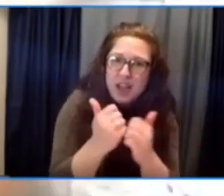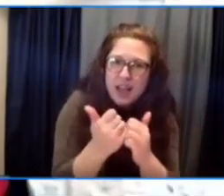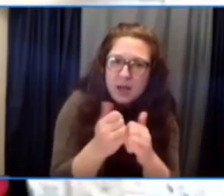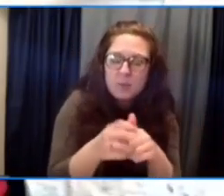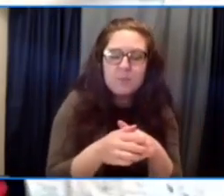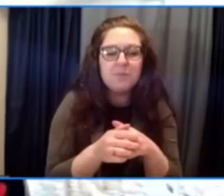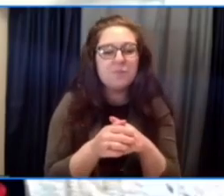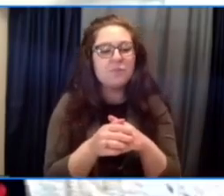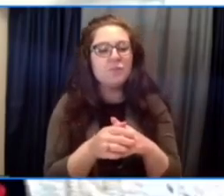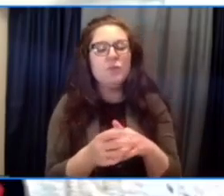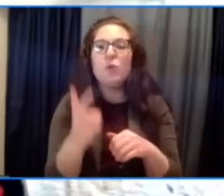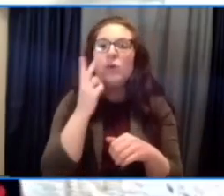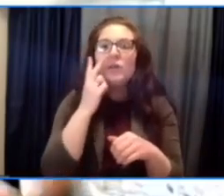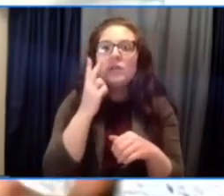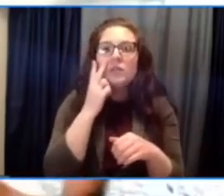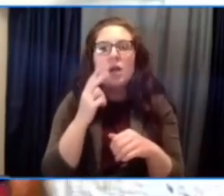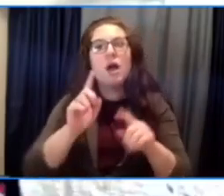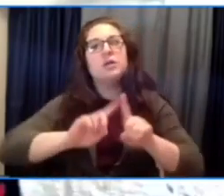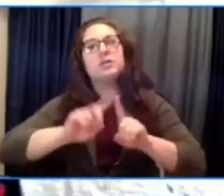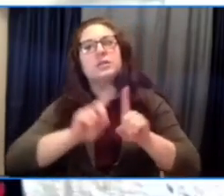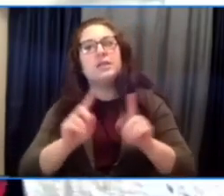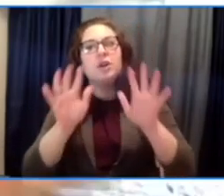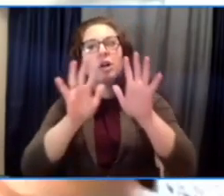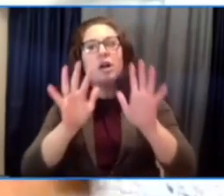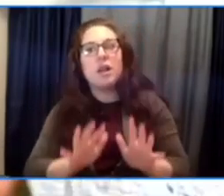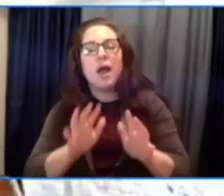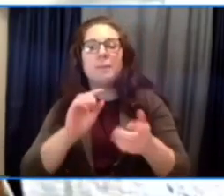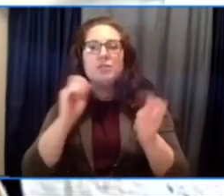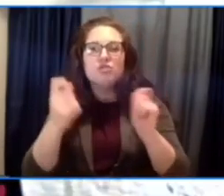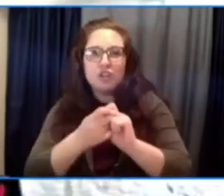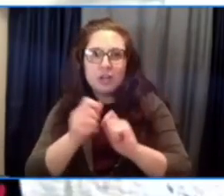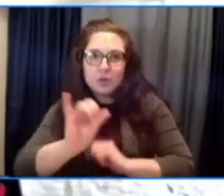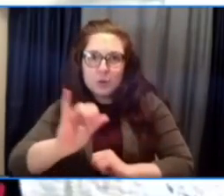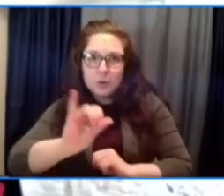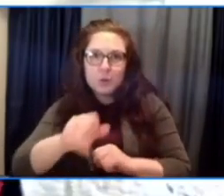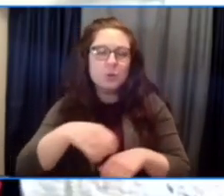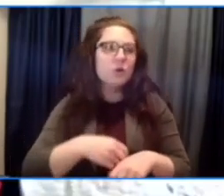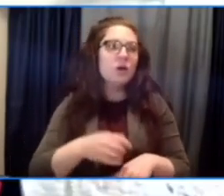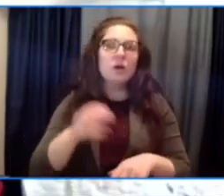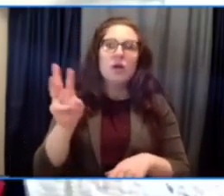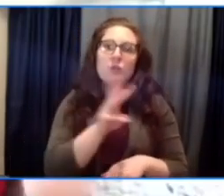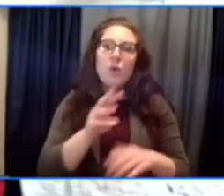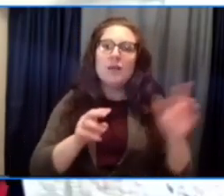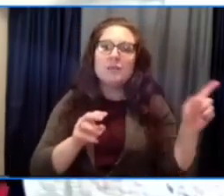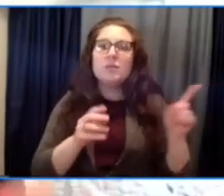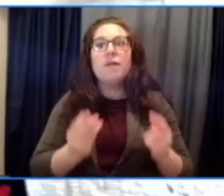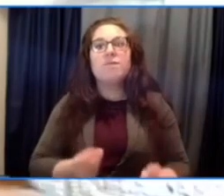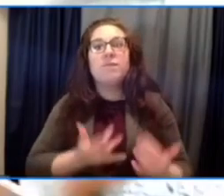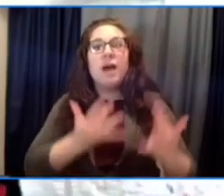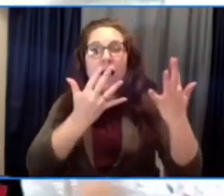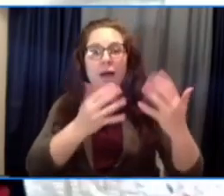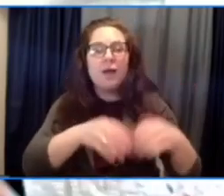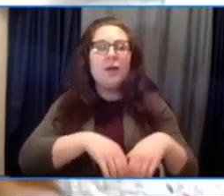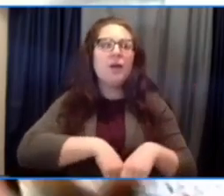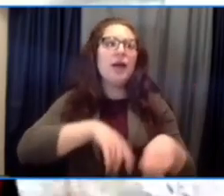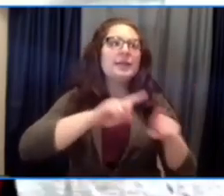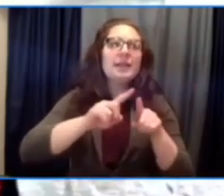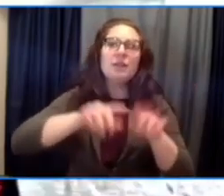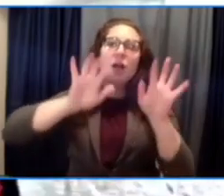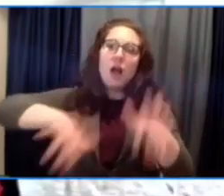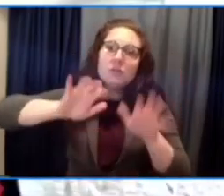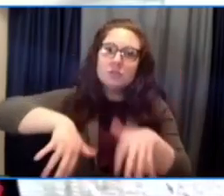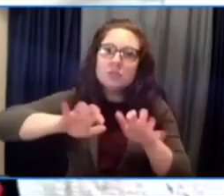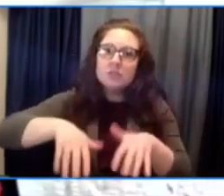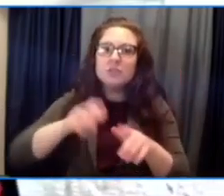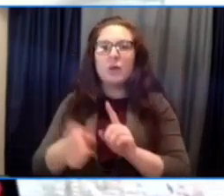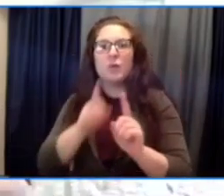fires in the West and multiple hurricanes across the South, interrupting daily lives on top of planned programs, events, internet